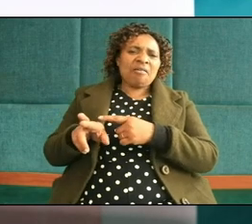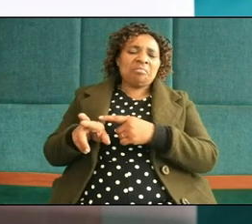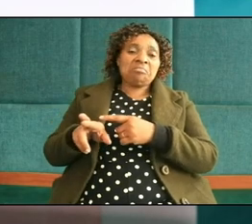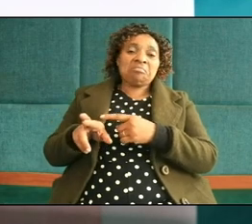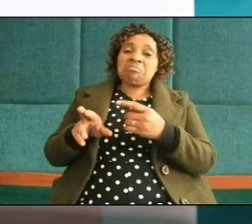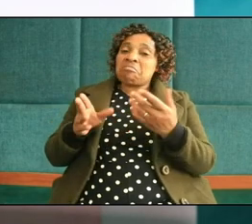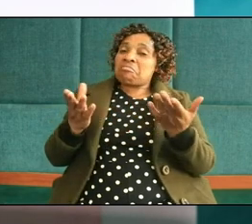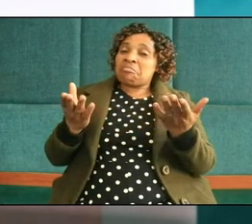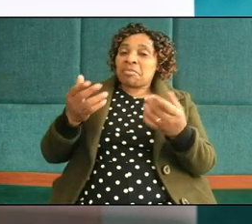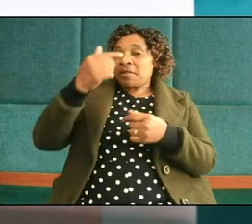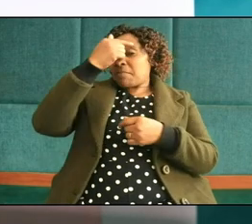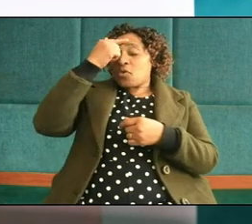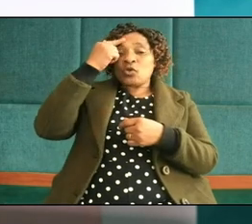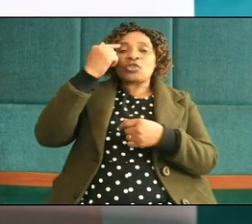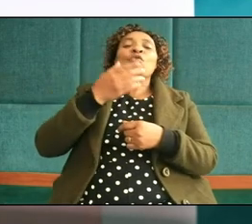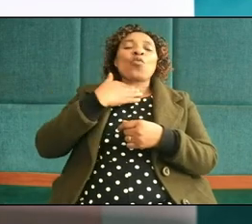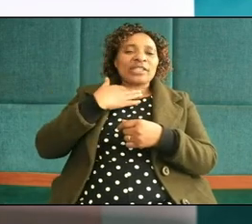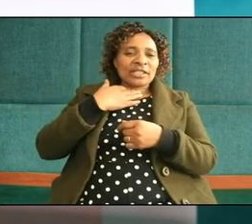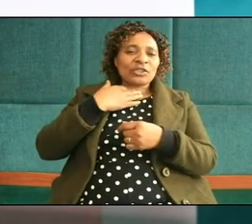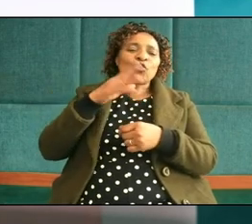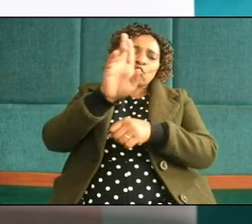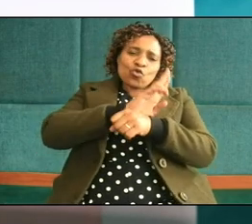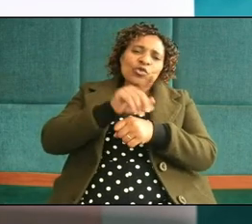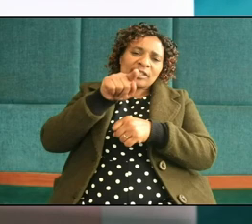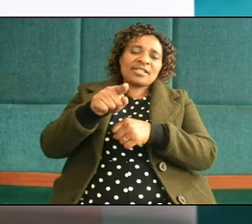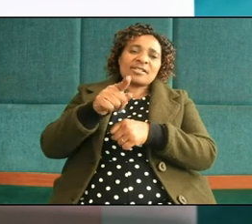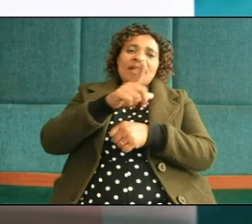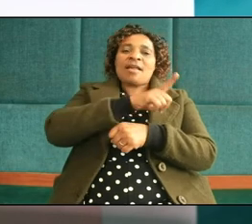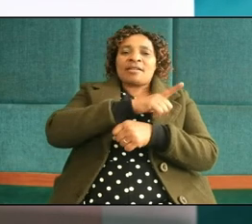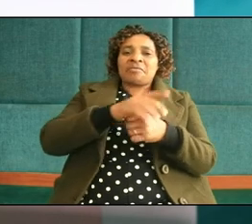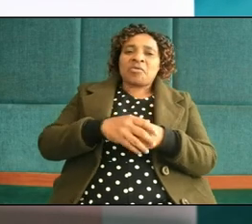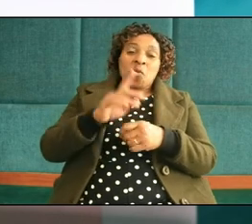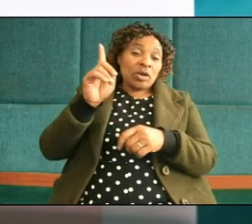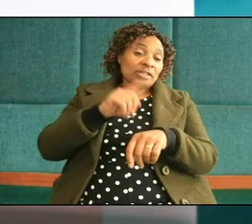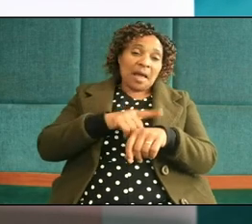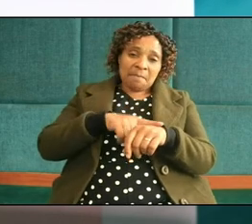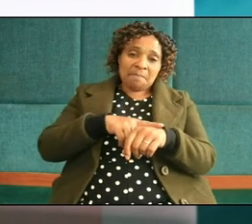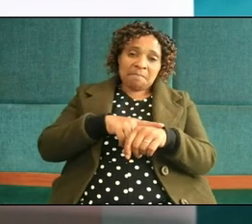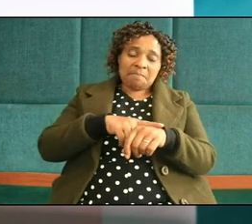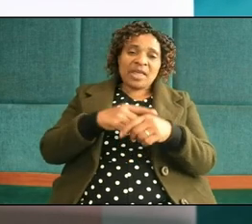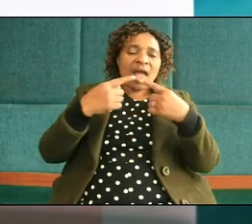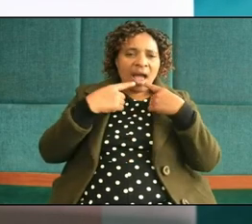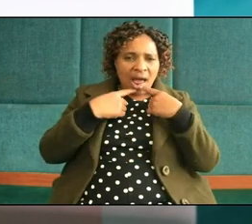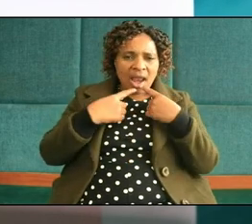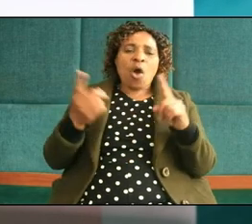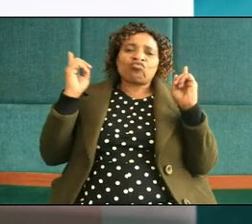and because he wanted to get advantage at one time he declared